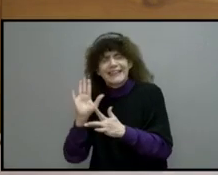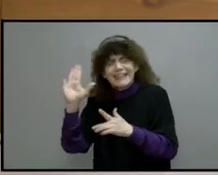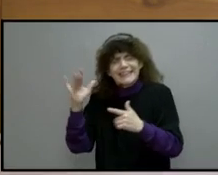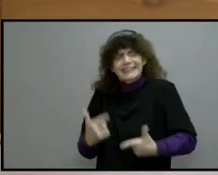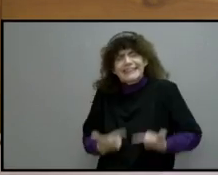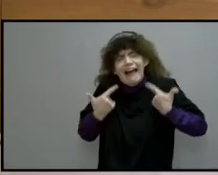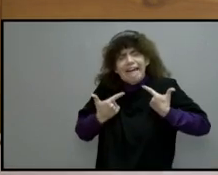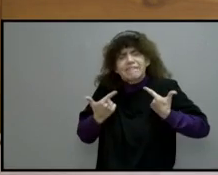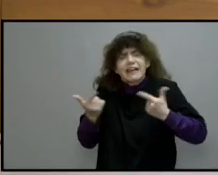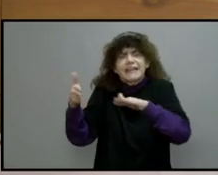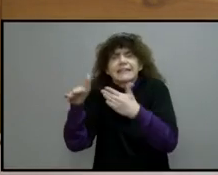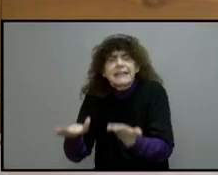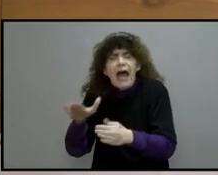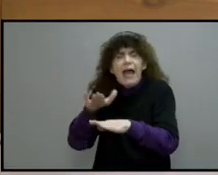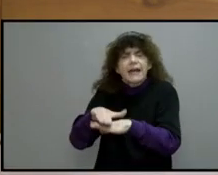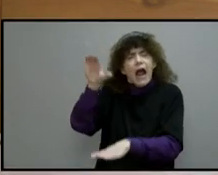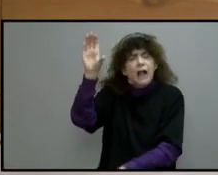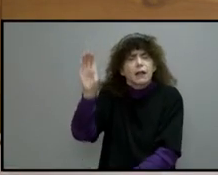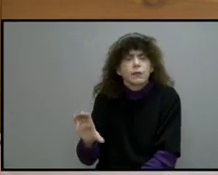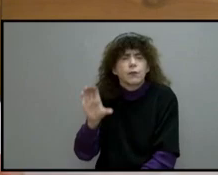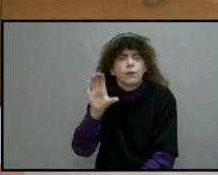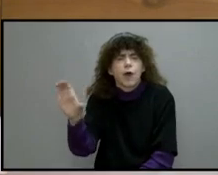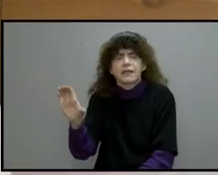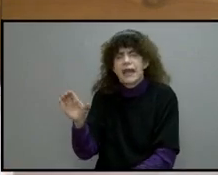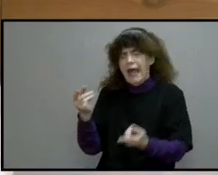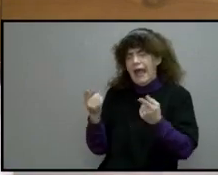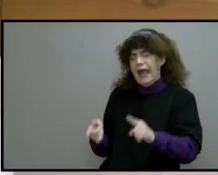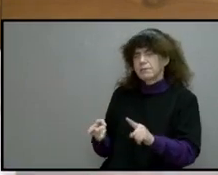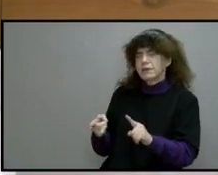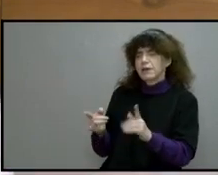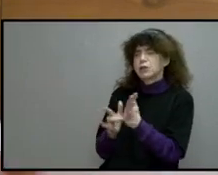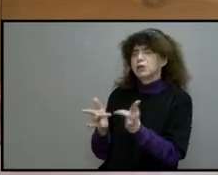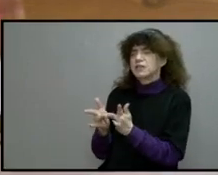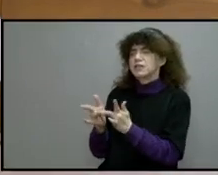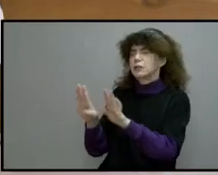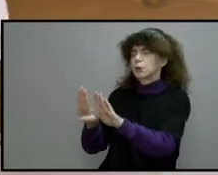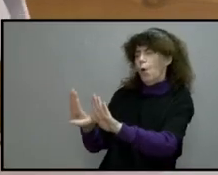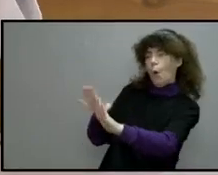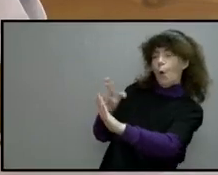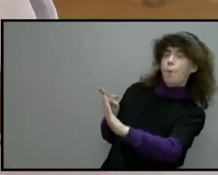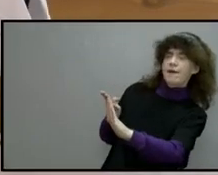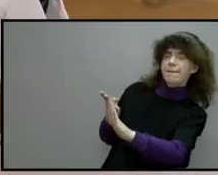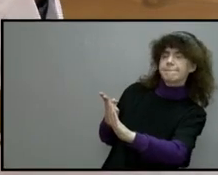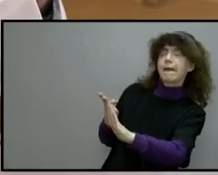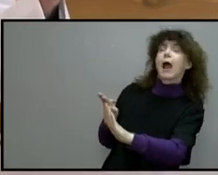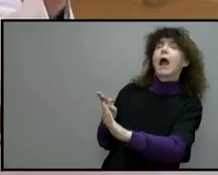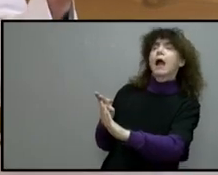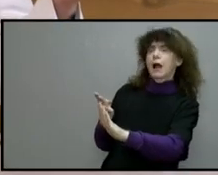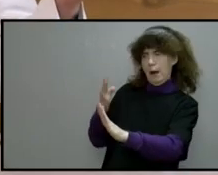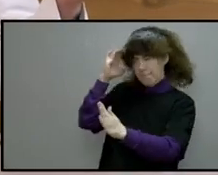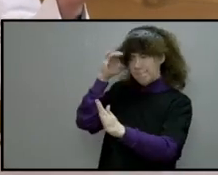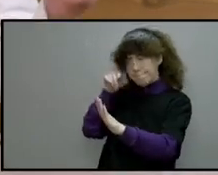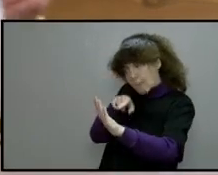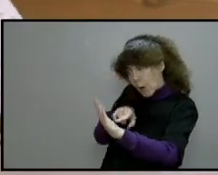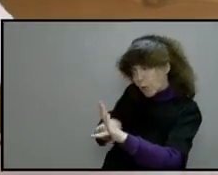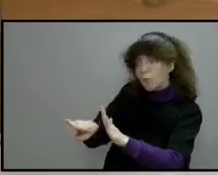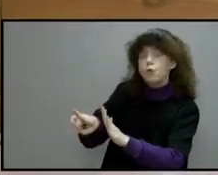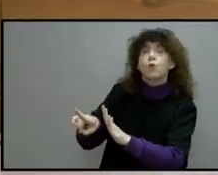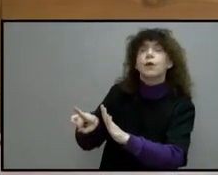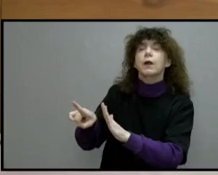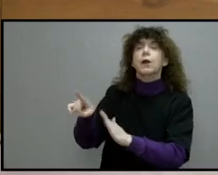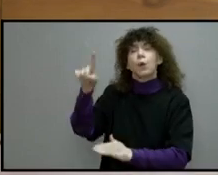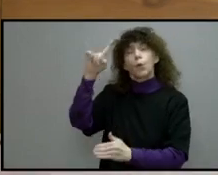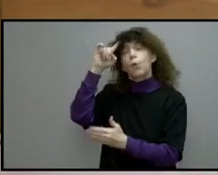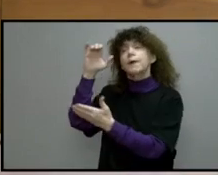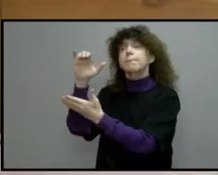Calvary's cross. When we pass through that door, knowing and believing what He did, we leave our